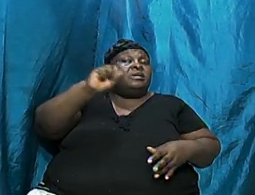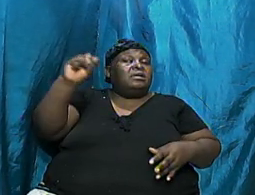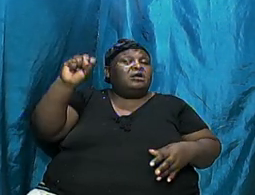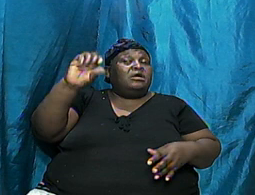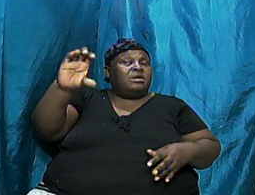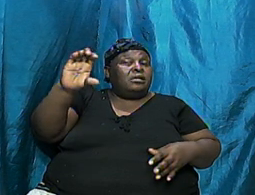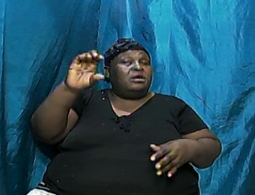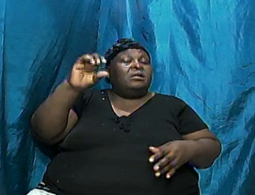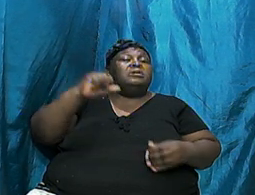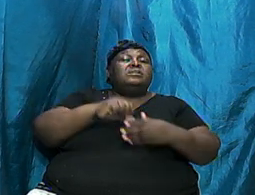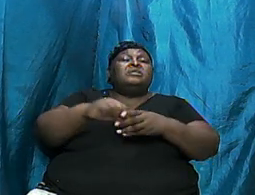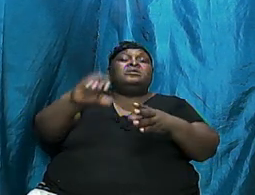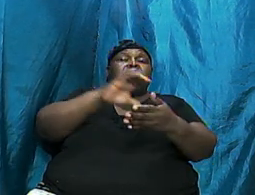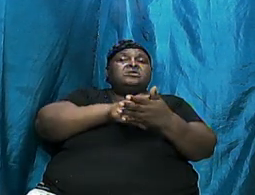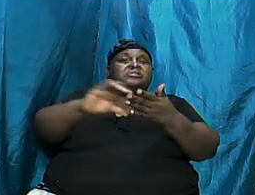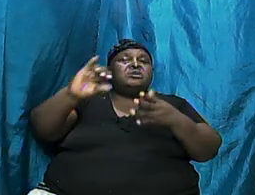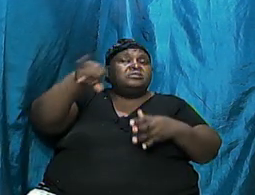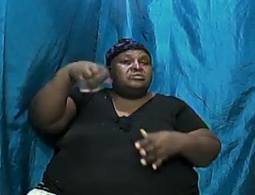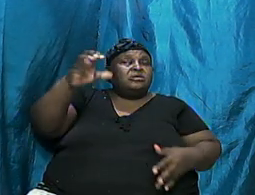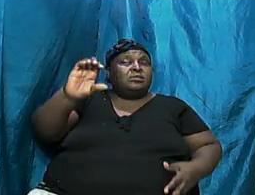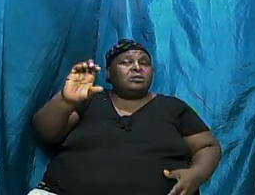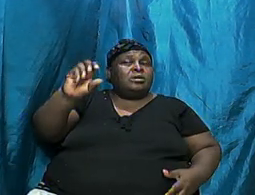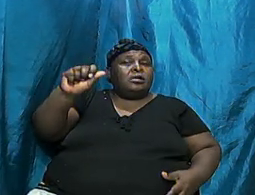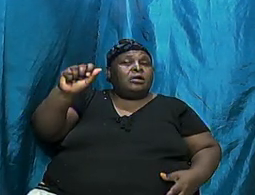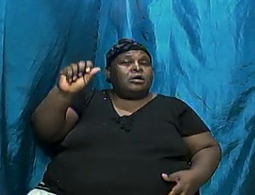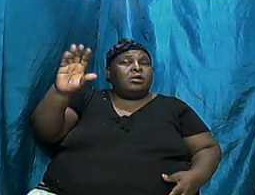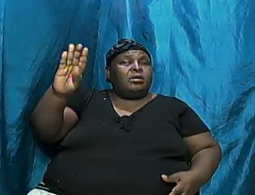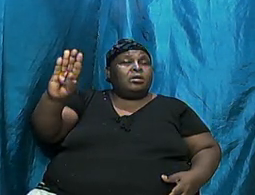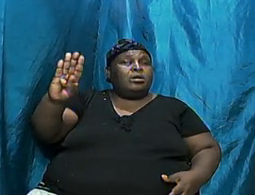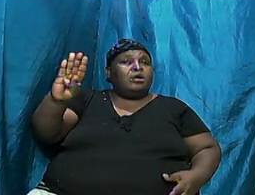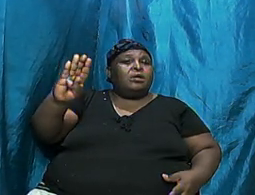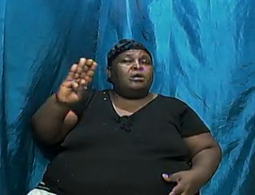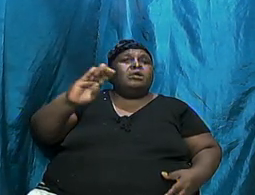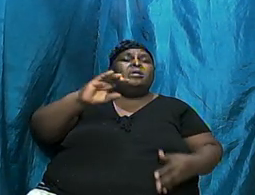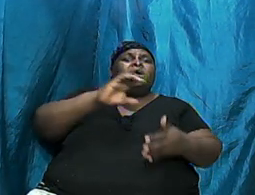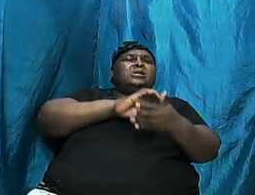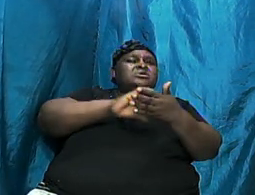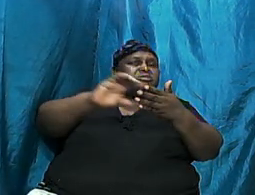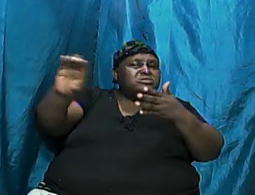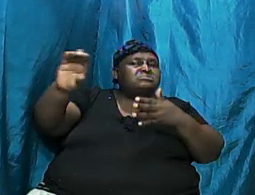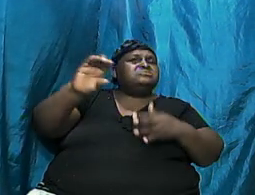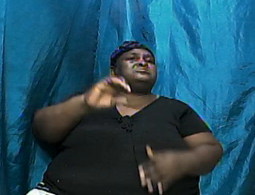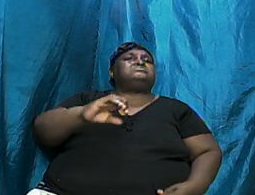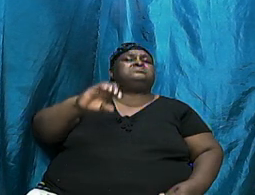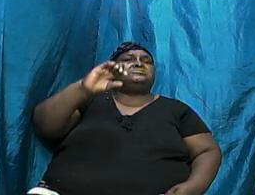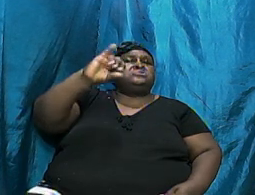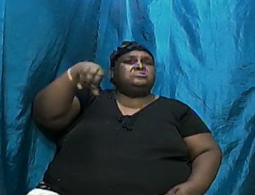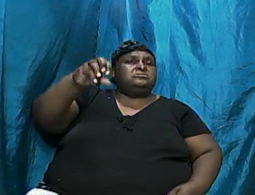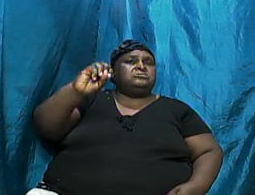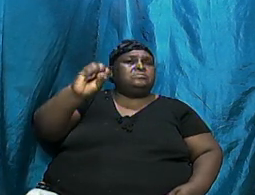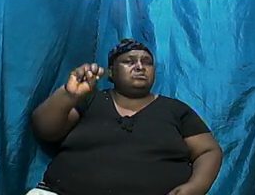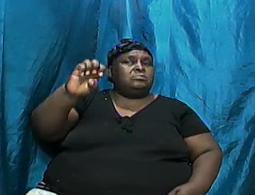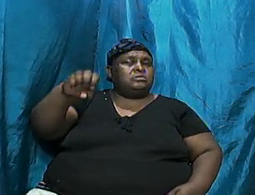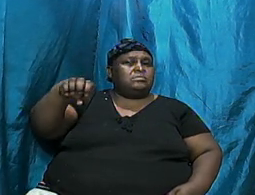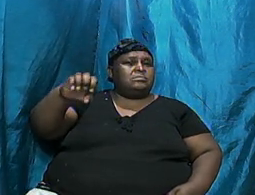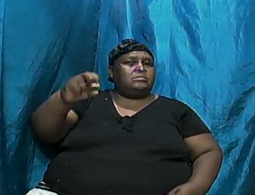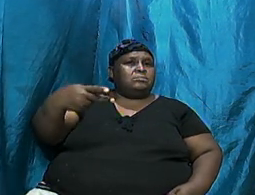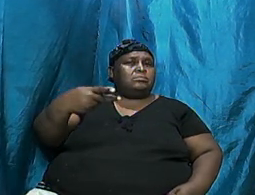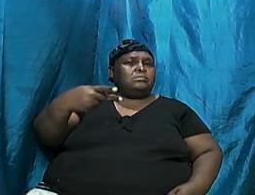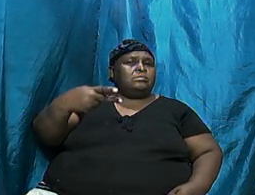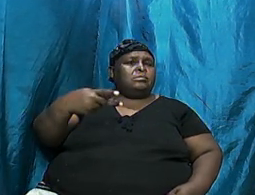the chapters that speak about Jacob, Jacob, the chapters that speak about Joseph. And these are the